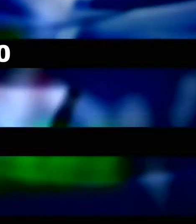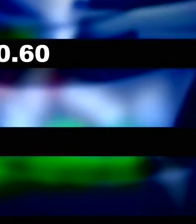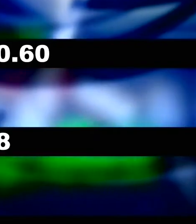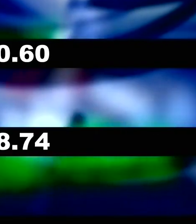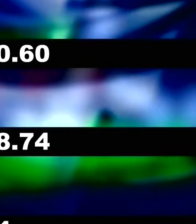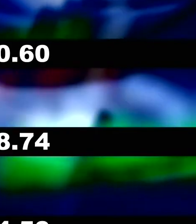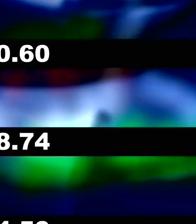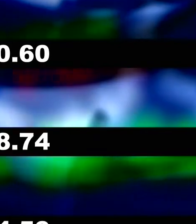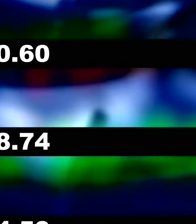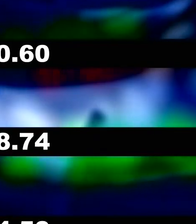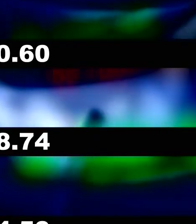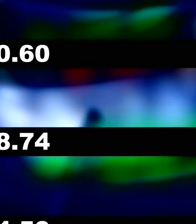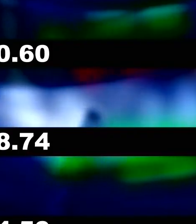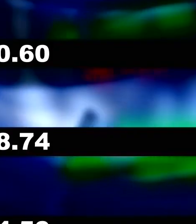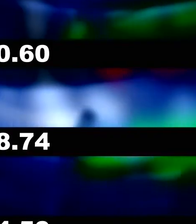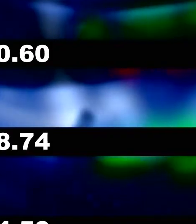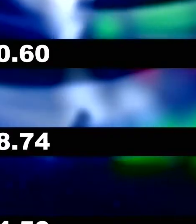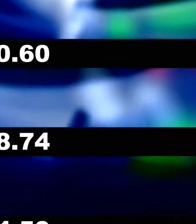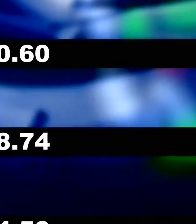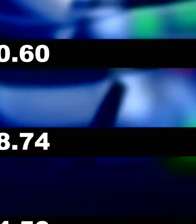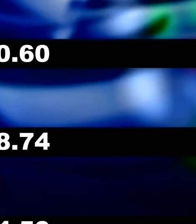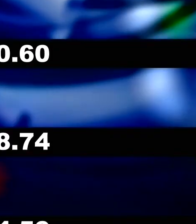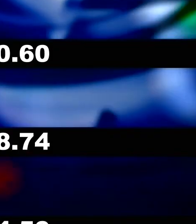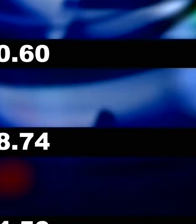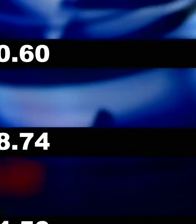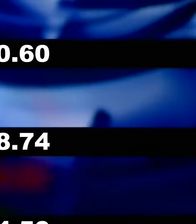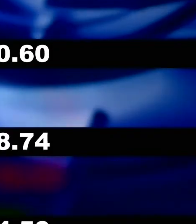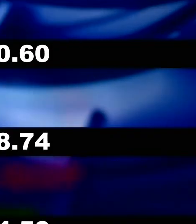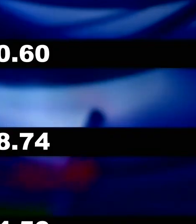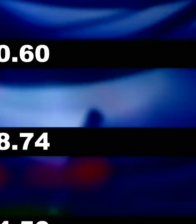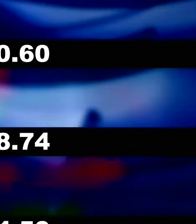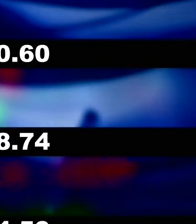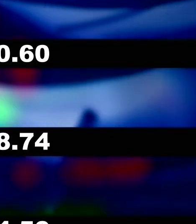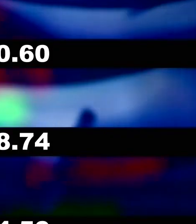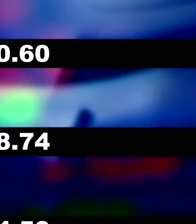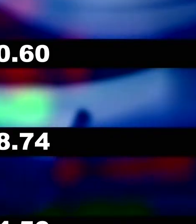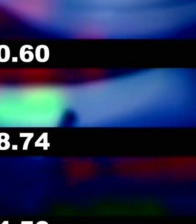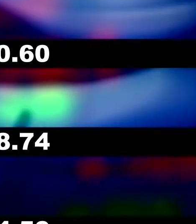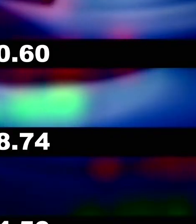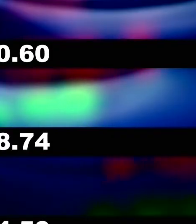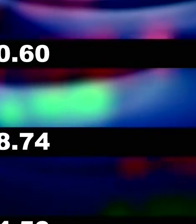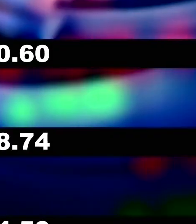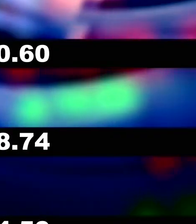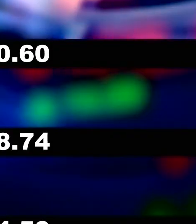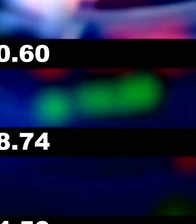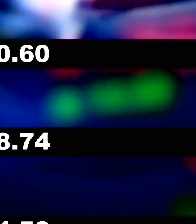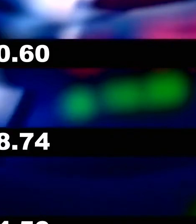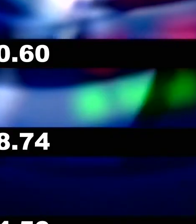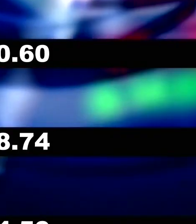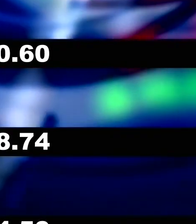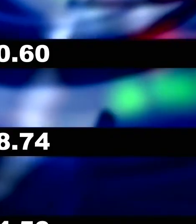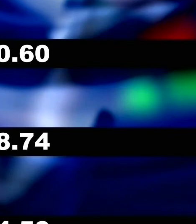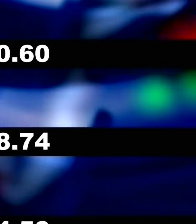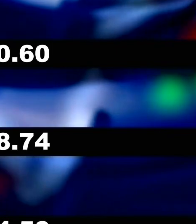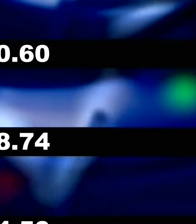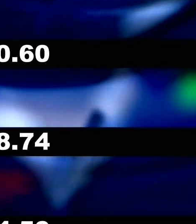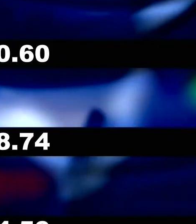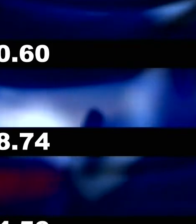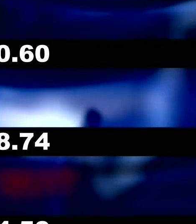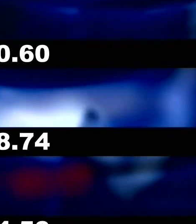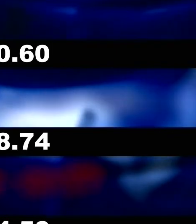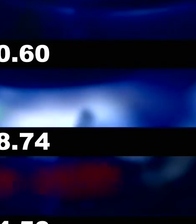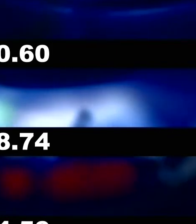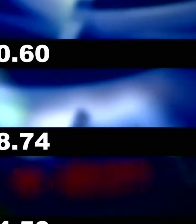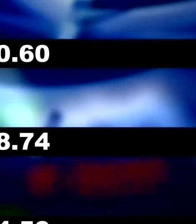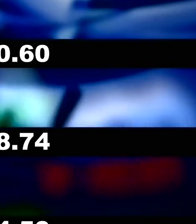In Trinidad and Tobago, Massey Holdings Limited was the Volume Leader, with 23,051 shares changing